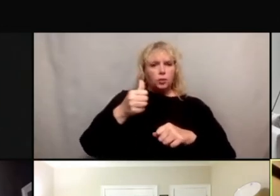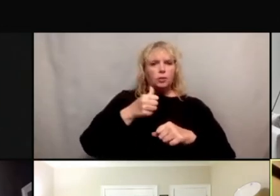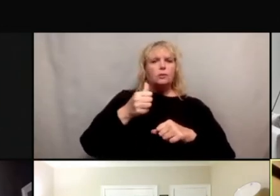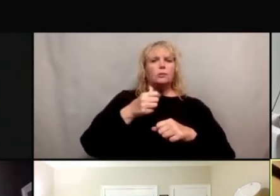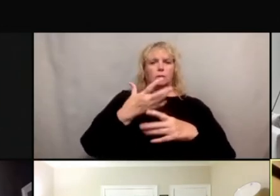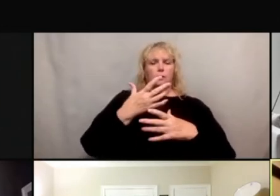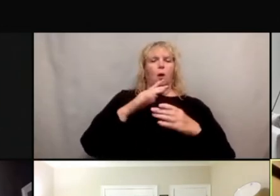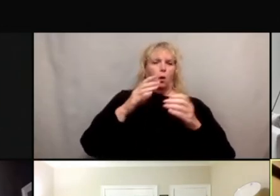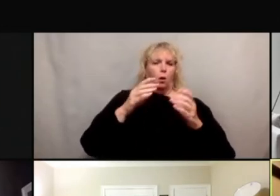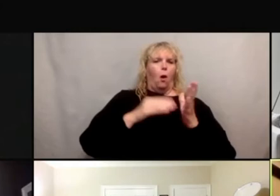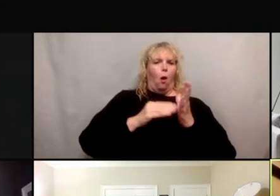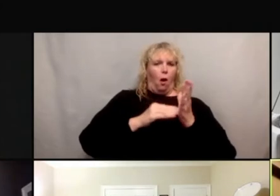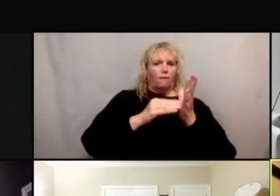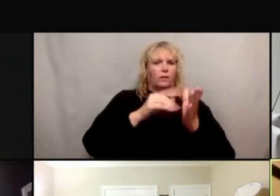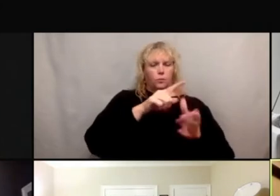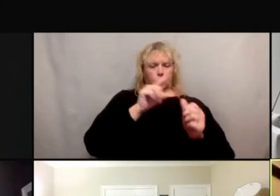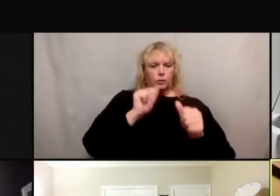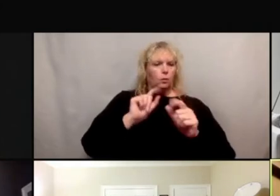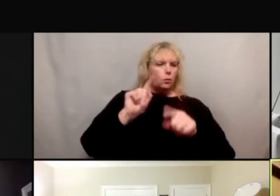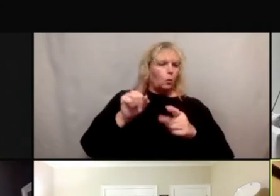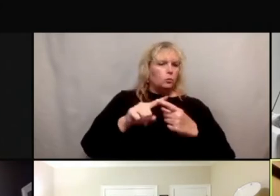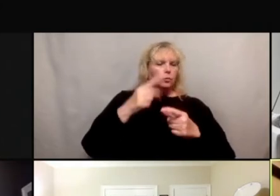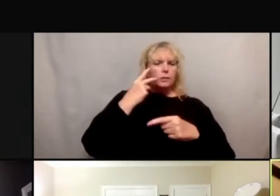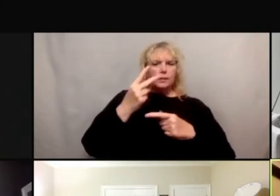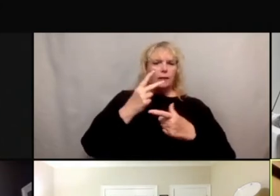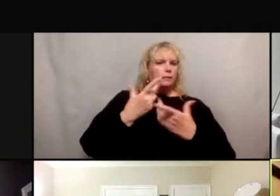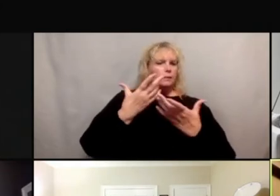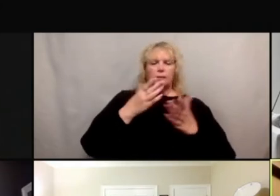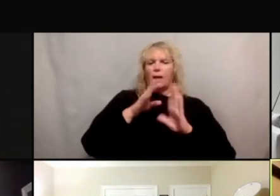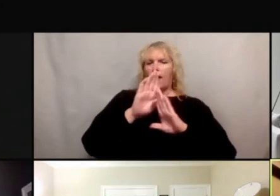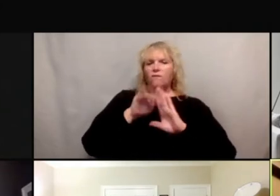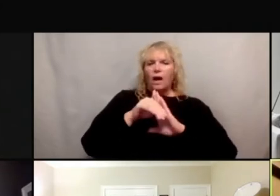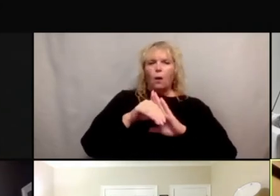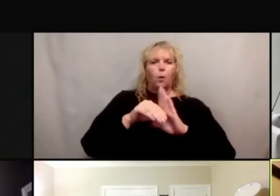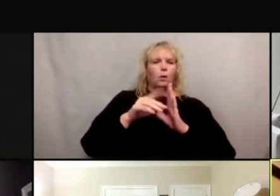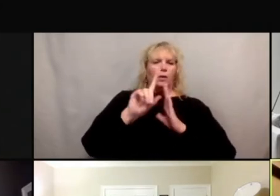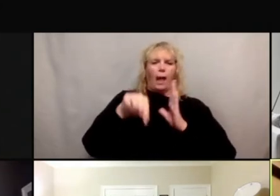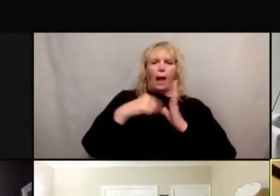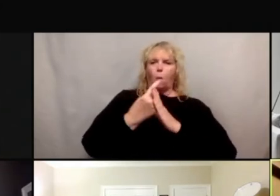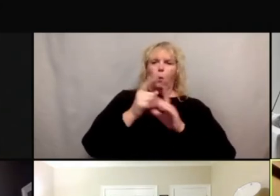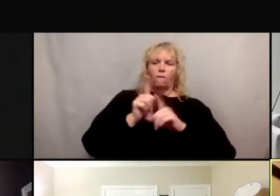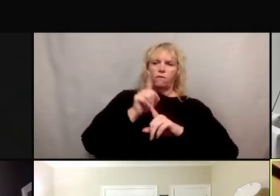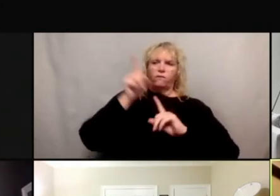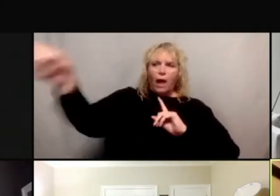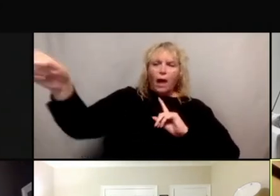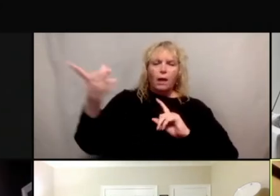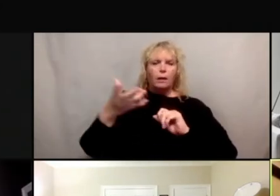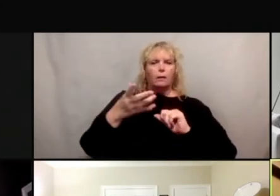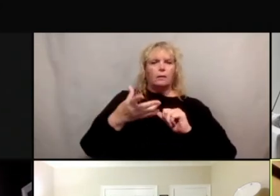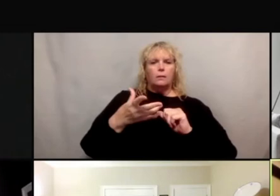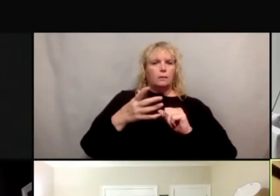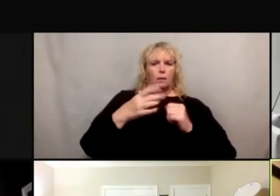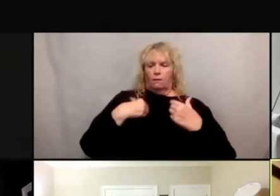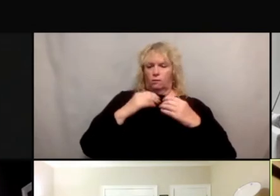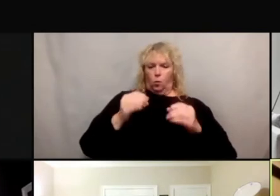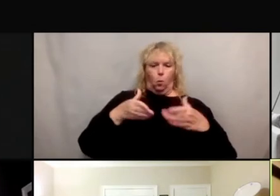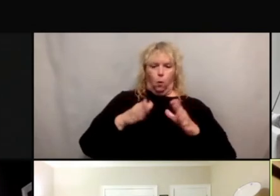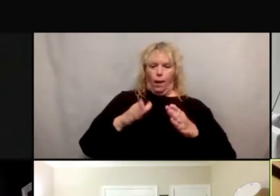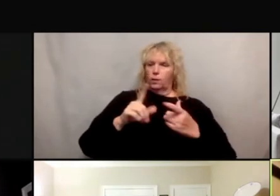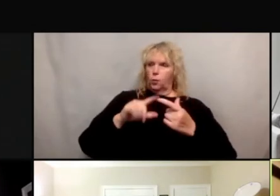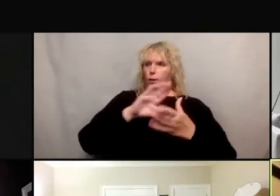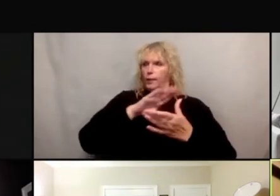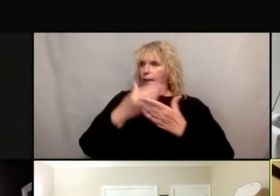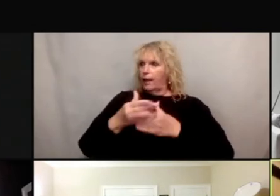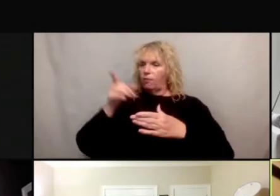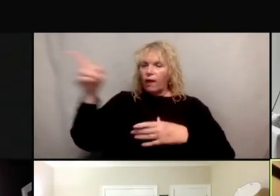facilities are located, you know, half an hour to an hour away. Also to means to get their funds to get